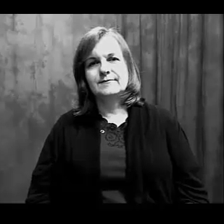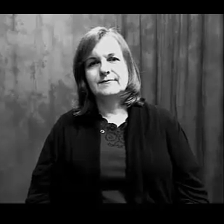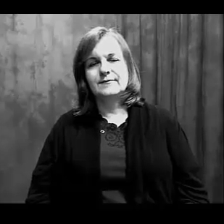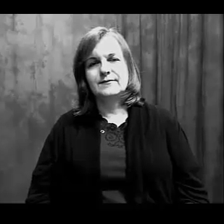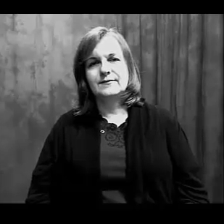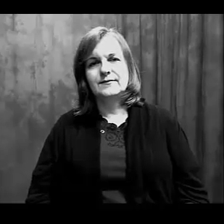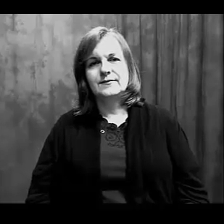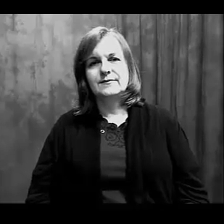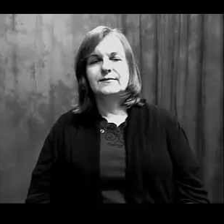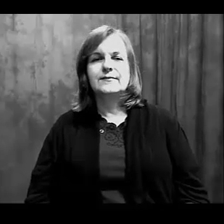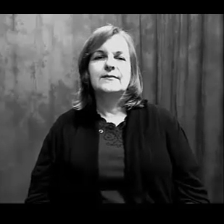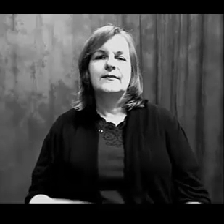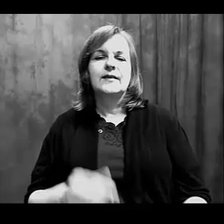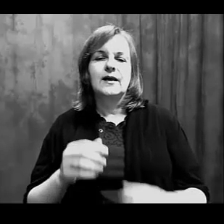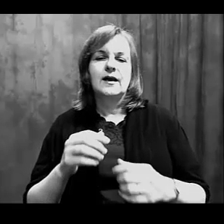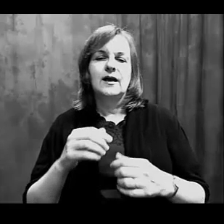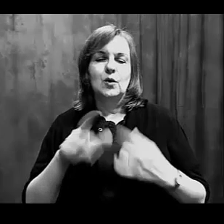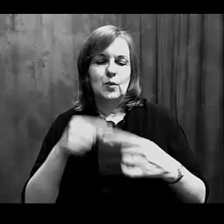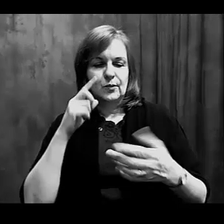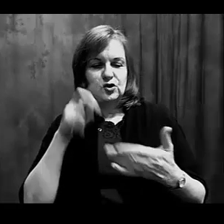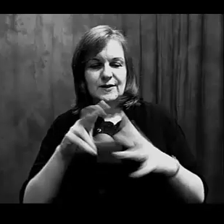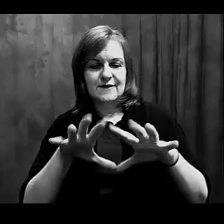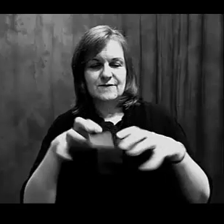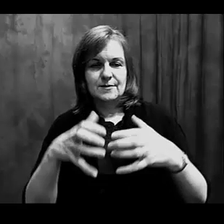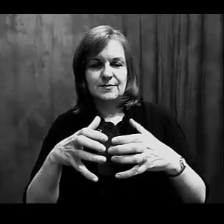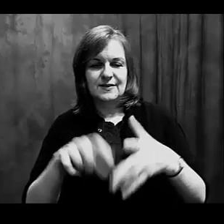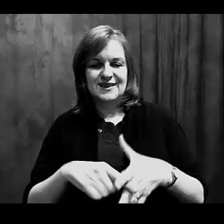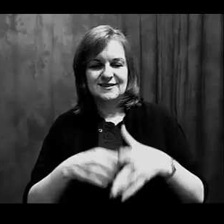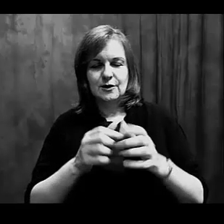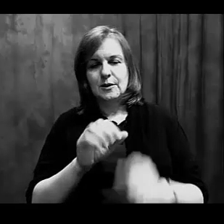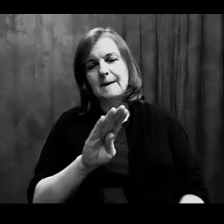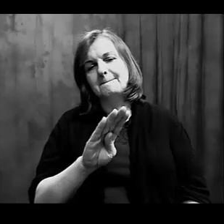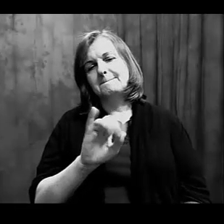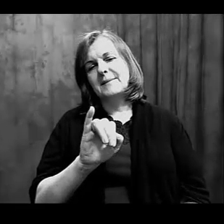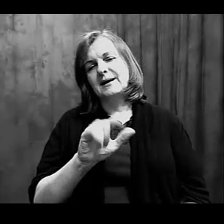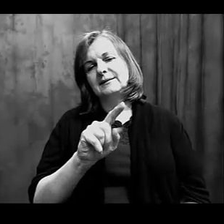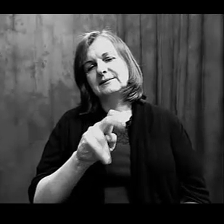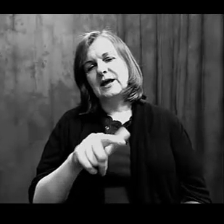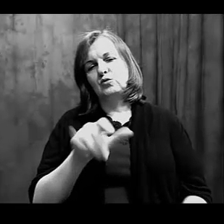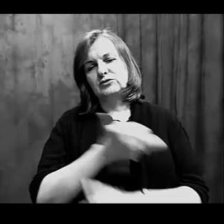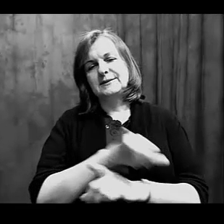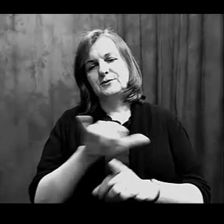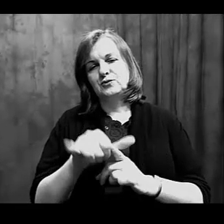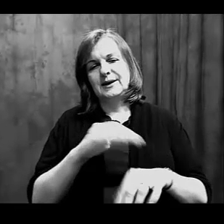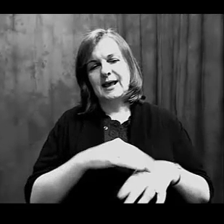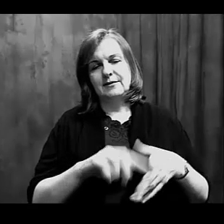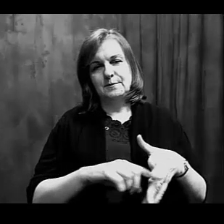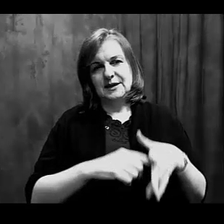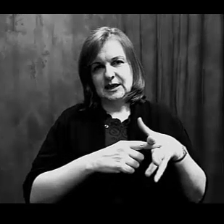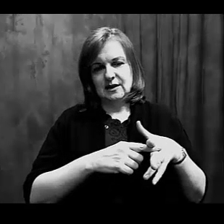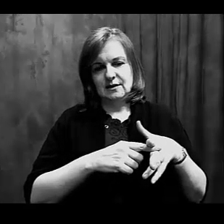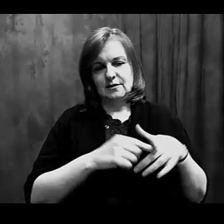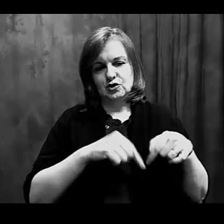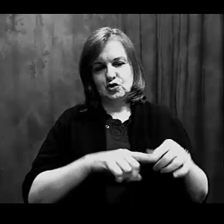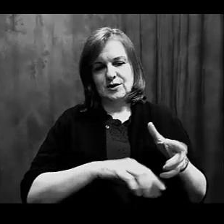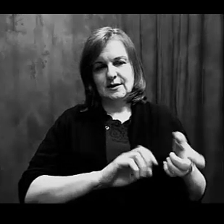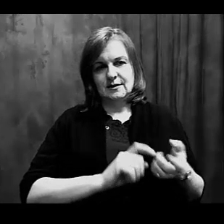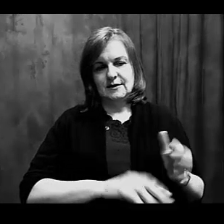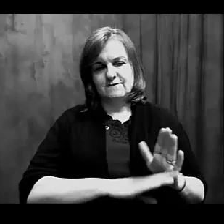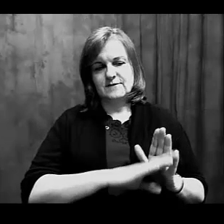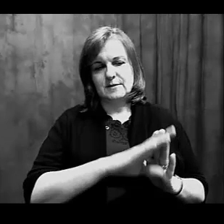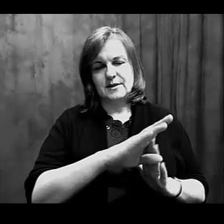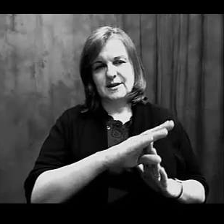So when we look at this phylum, as I mentioned, they start out bilateral during development. And